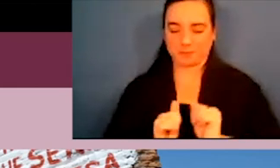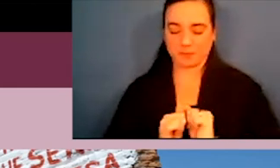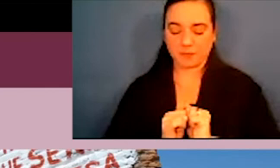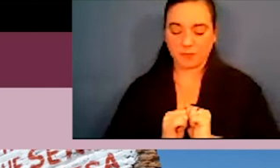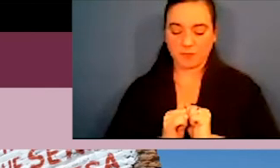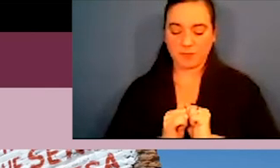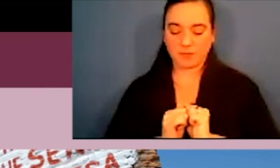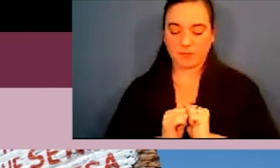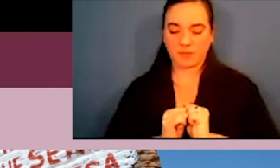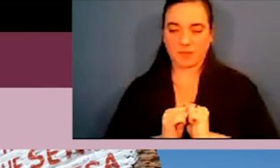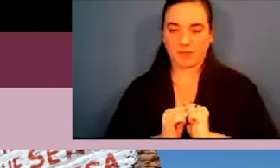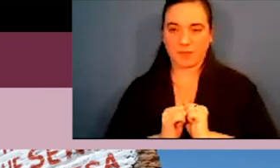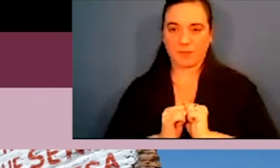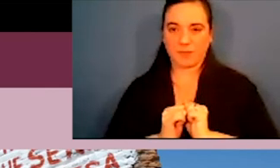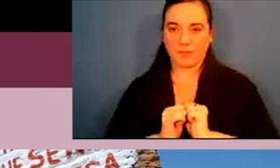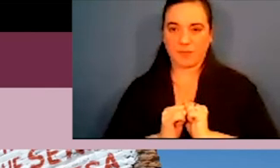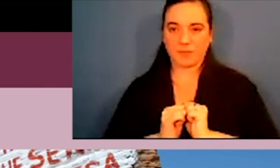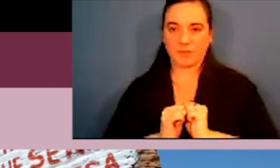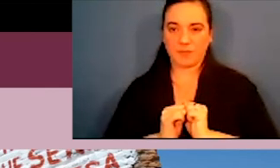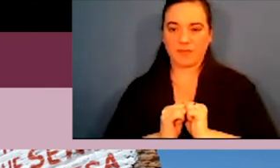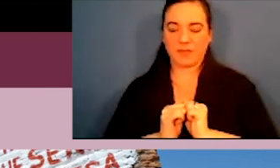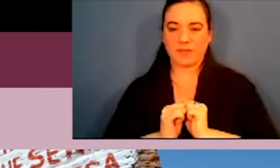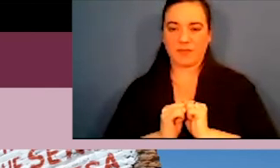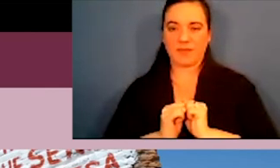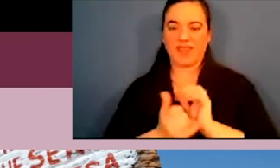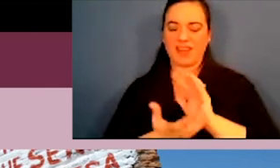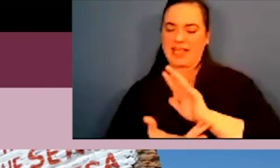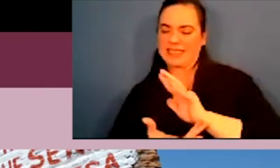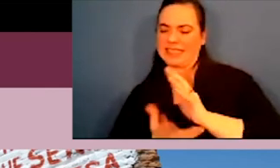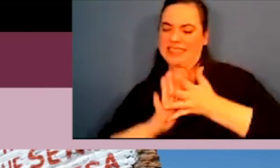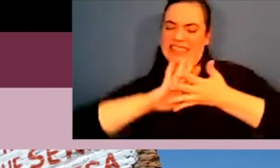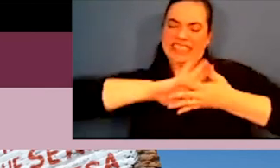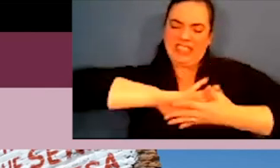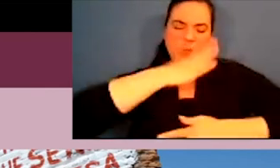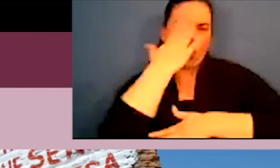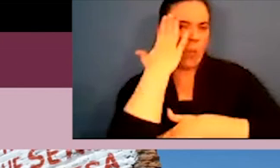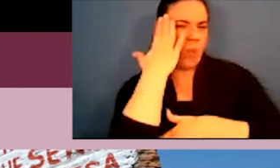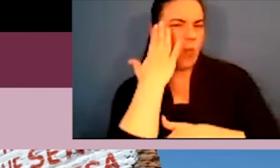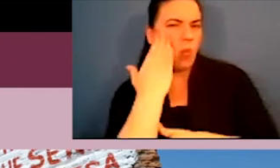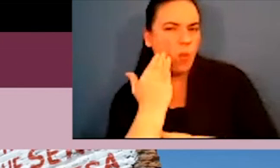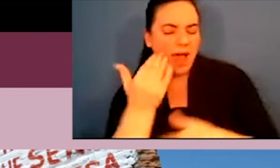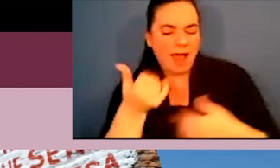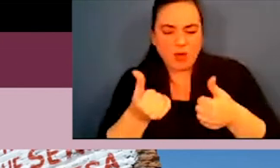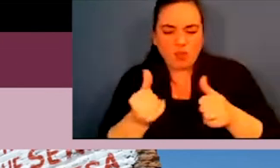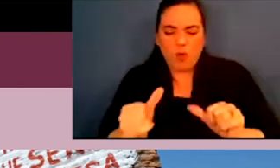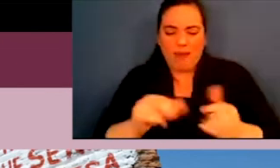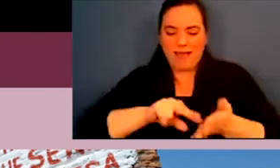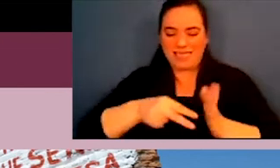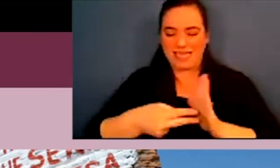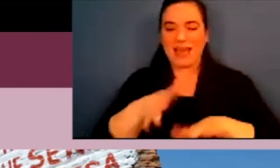that. So basically, um, there is a discord because